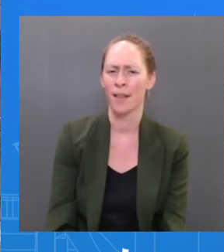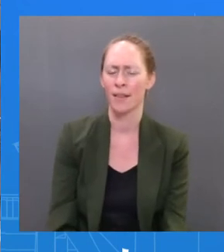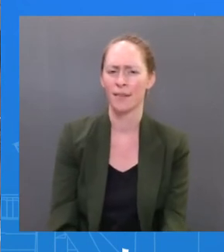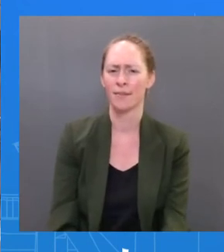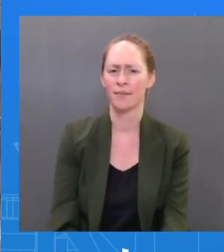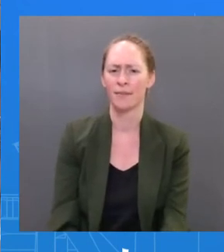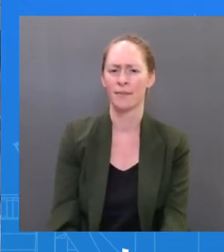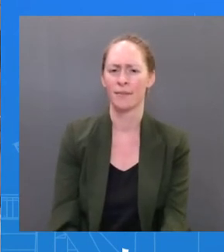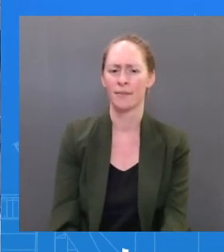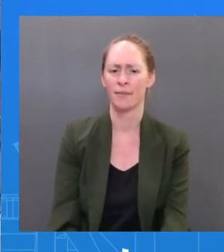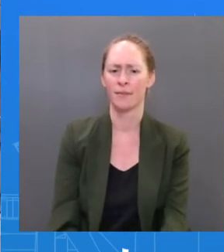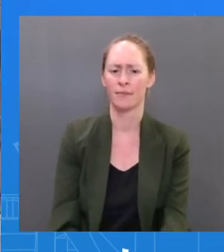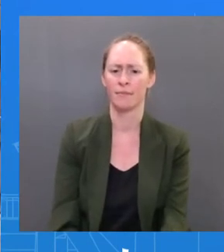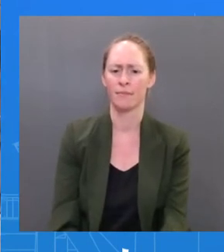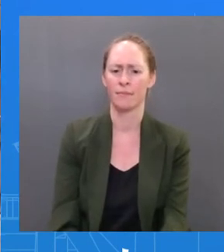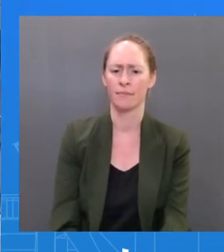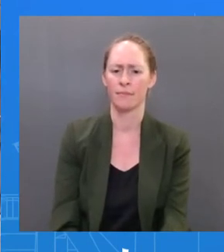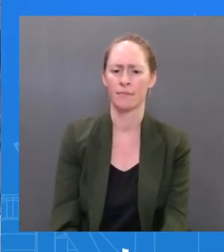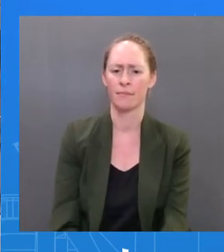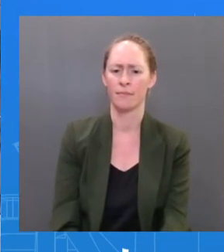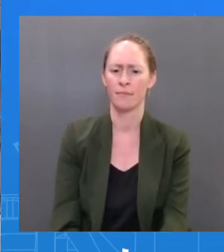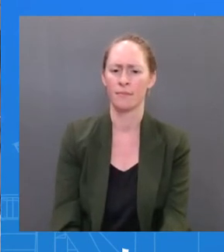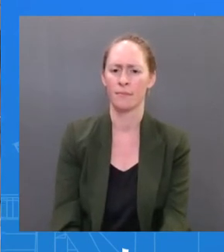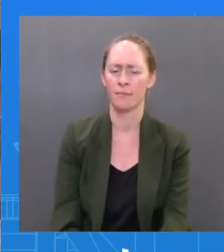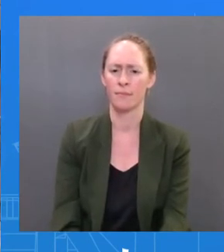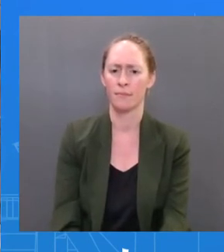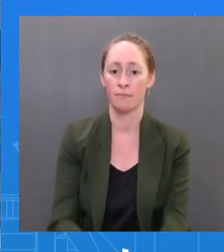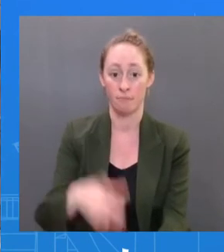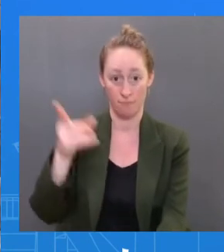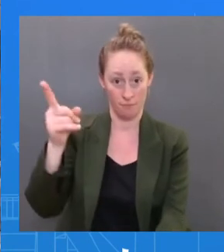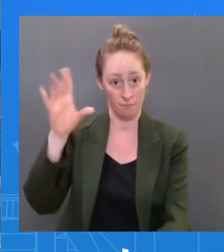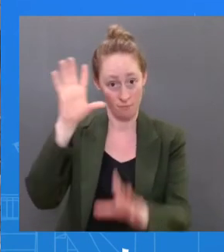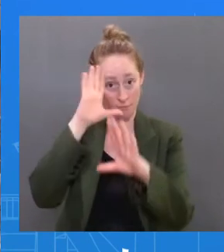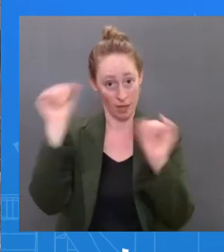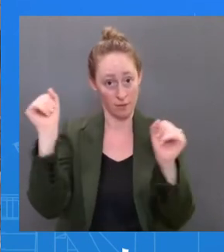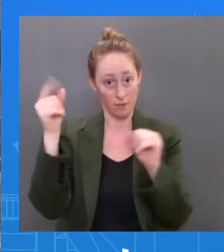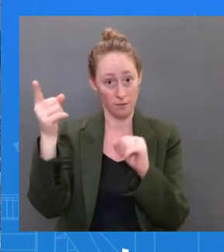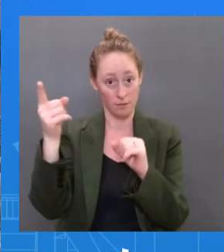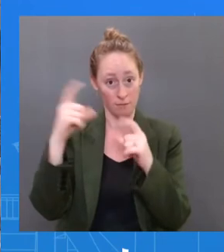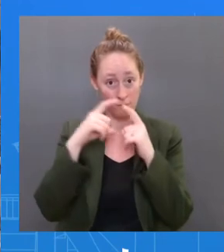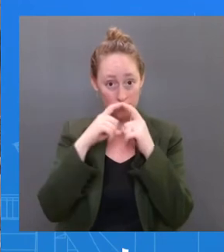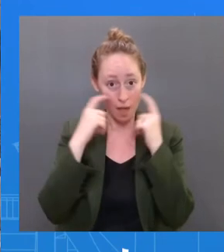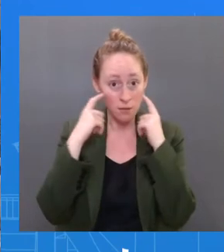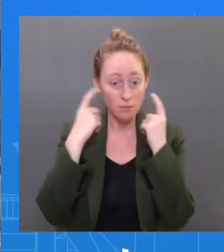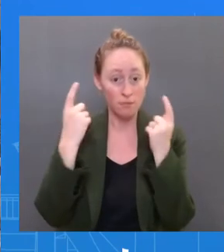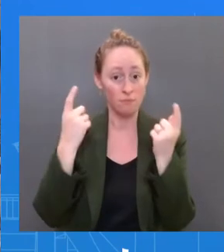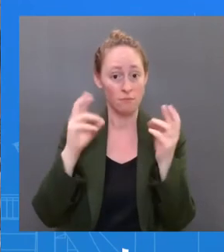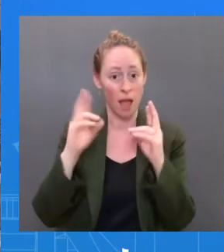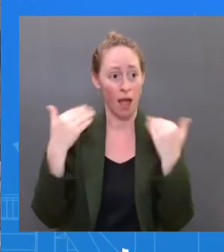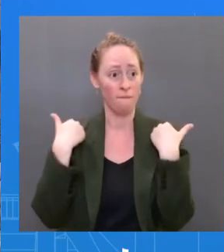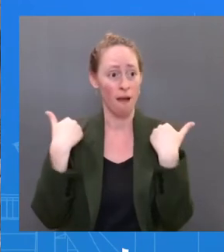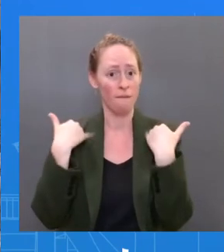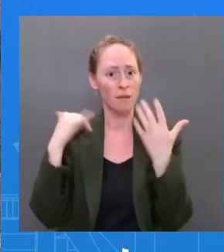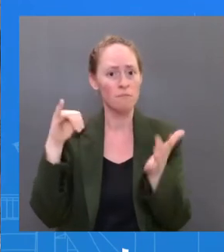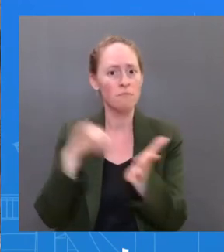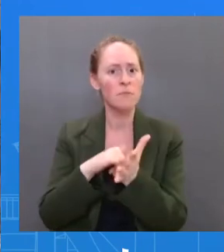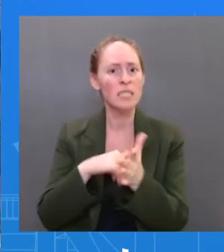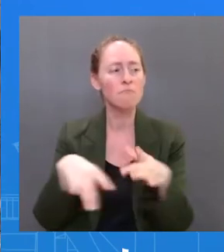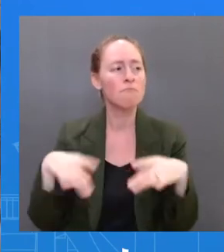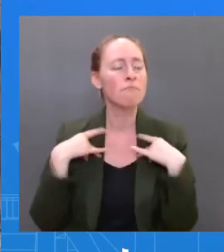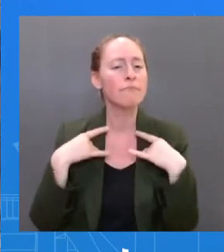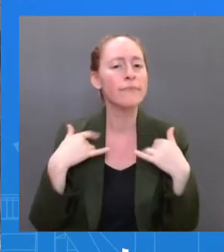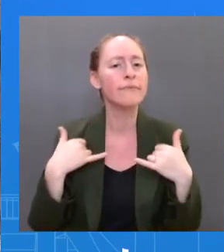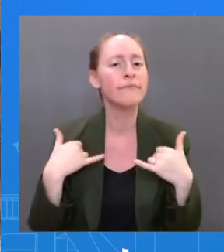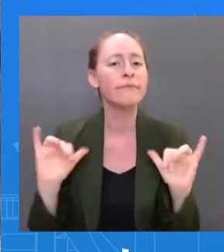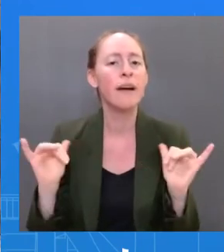COVID. Is this the time to really realize that masks may not really be as effective as, you know, we